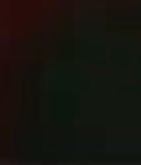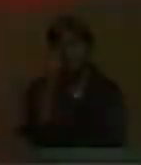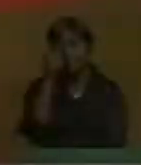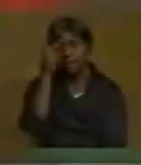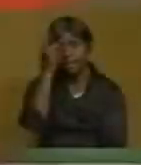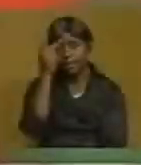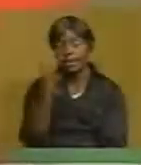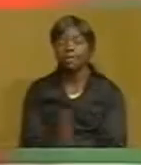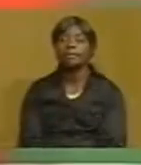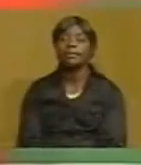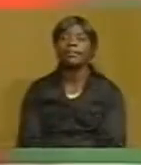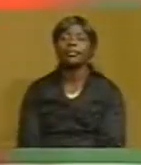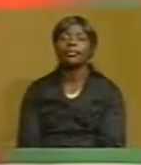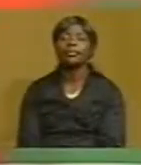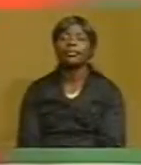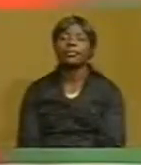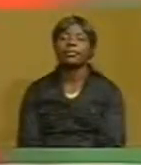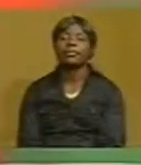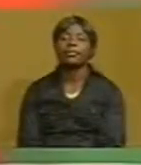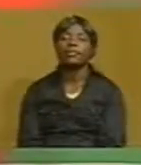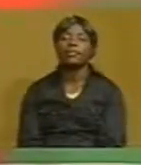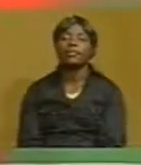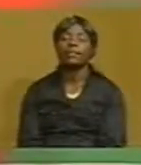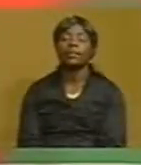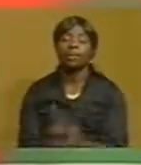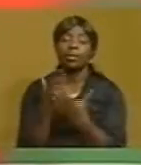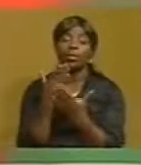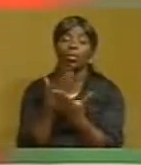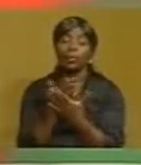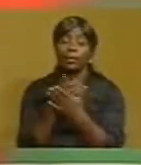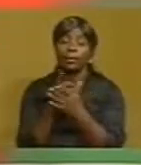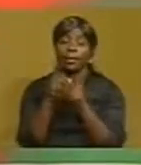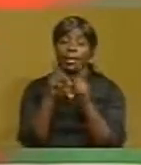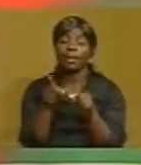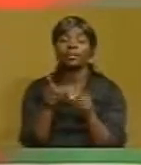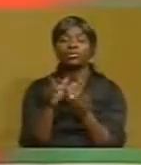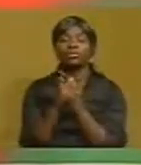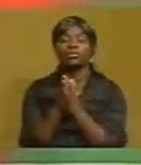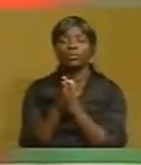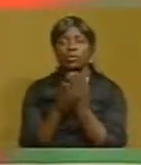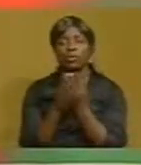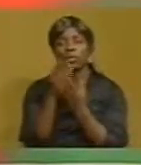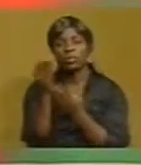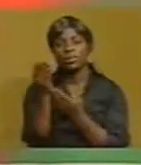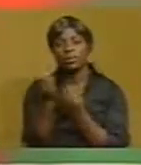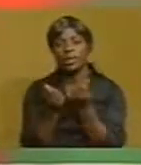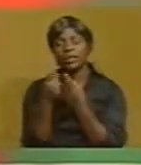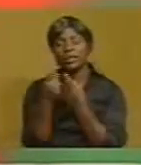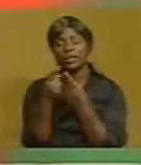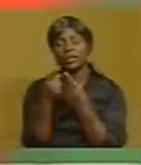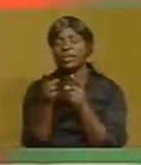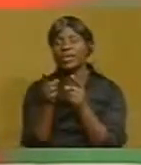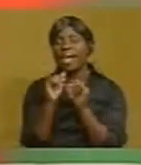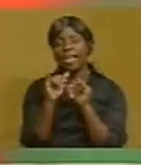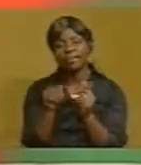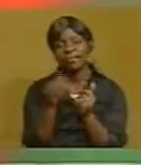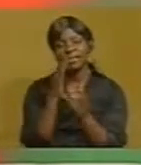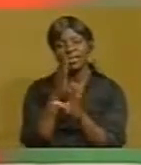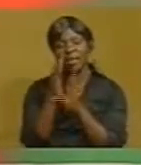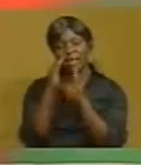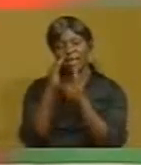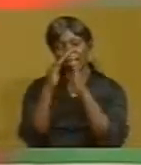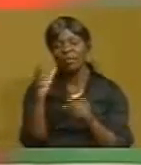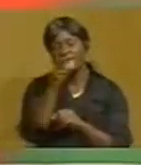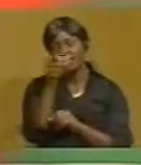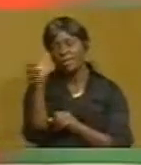Professor Arthur Peter Mutarika has asked motor dealers in the country to start investing in infrastructure development. The president